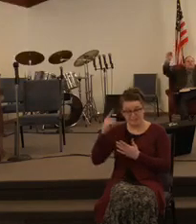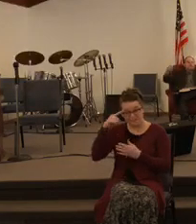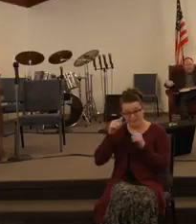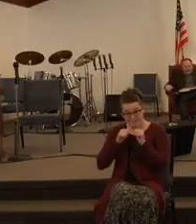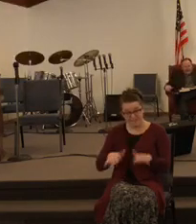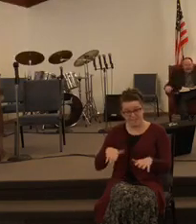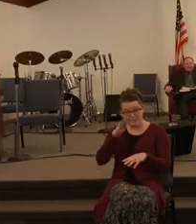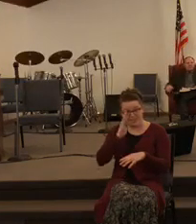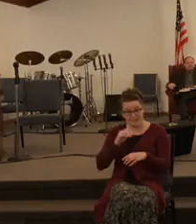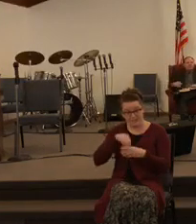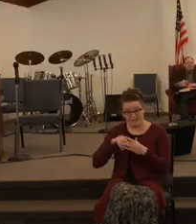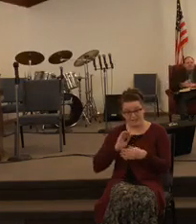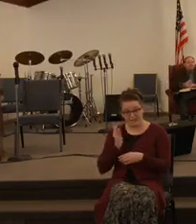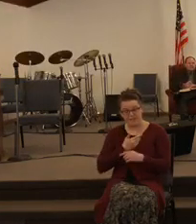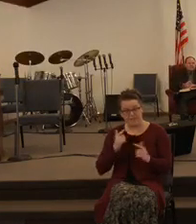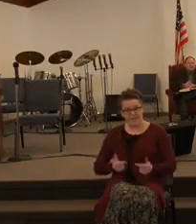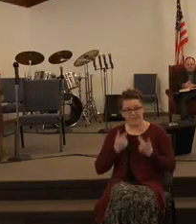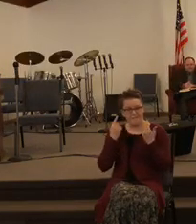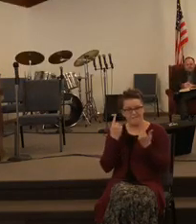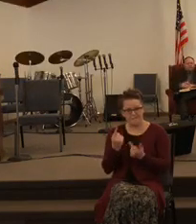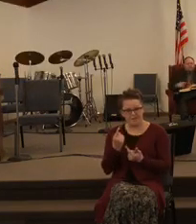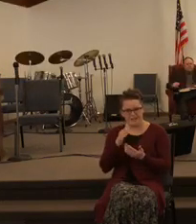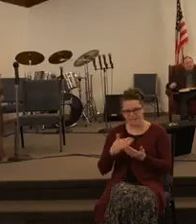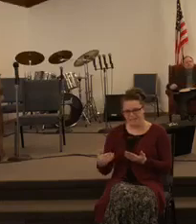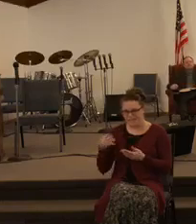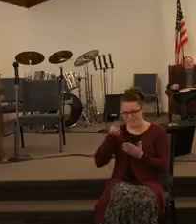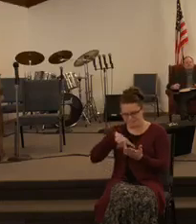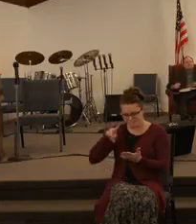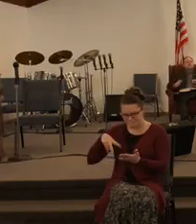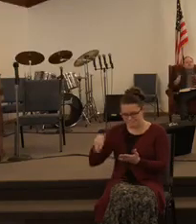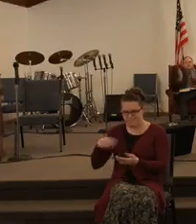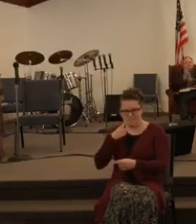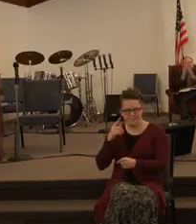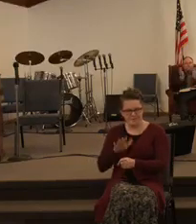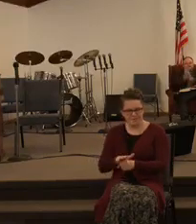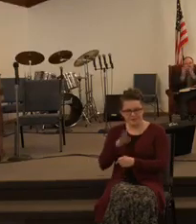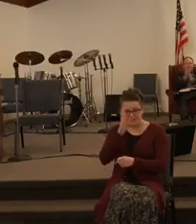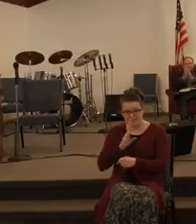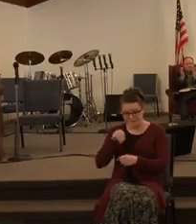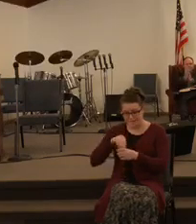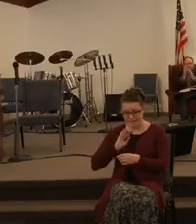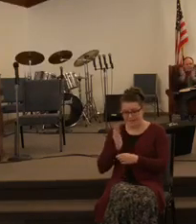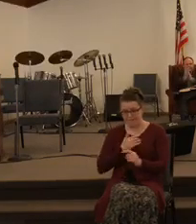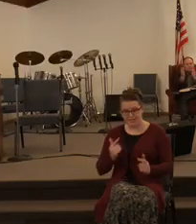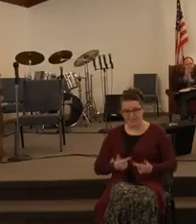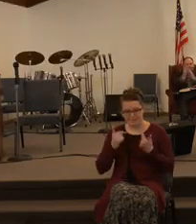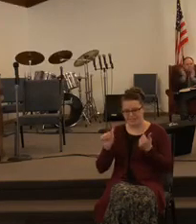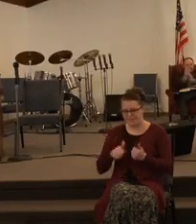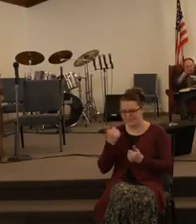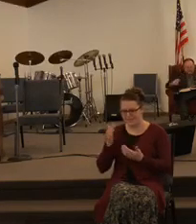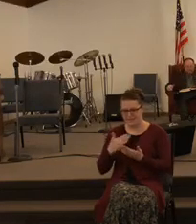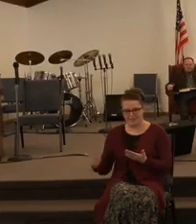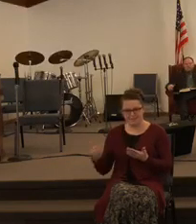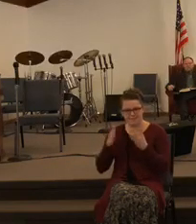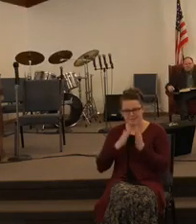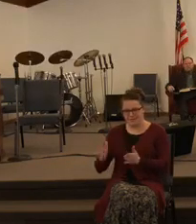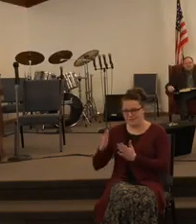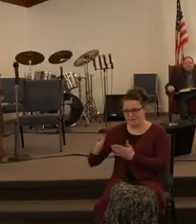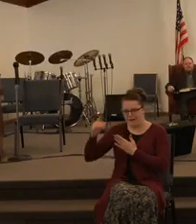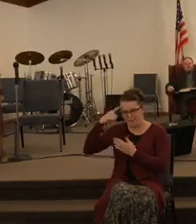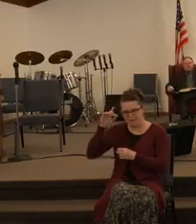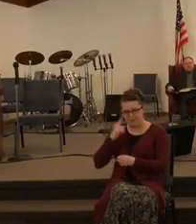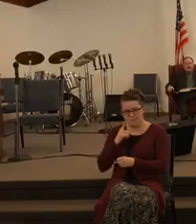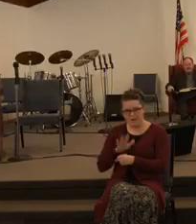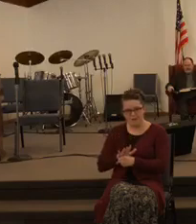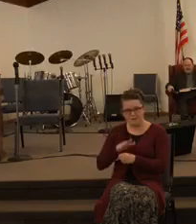in our life it's one thing to read about the promise of God in our life and it's another thing to prepare for the promise of